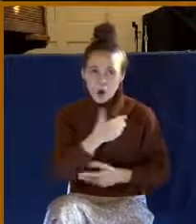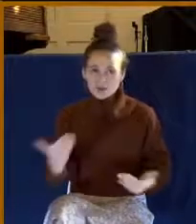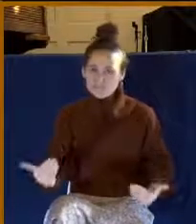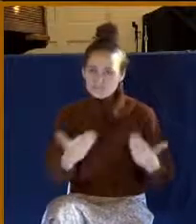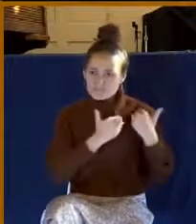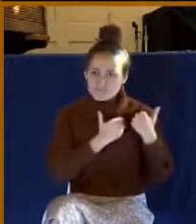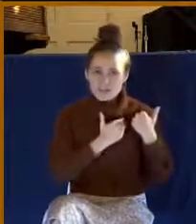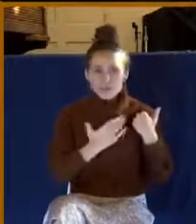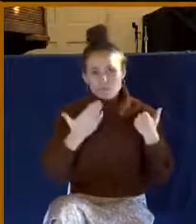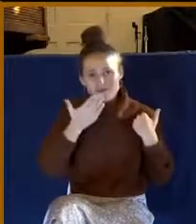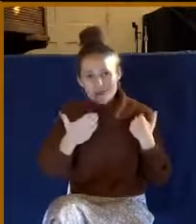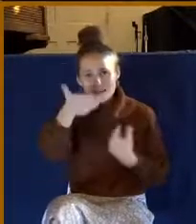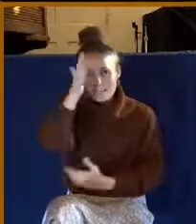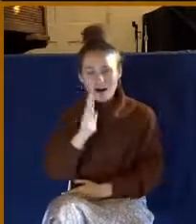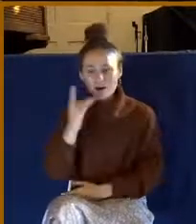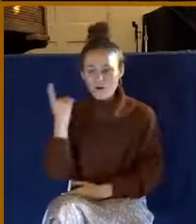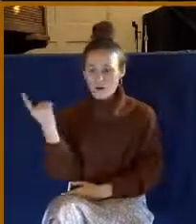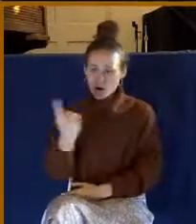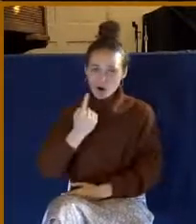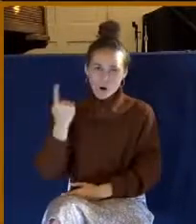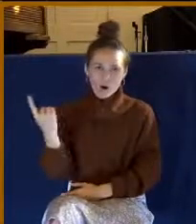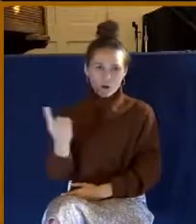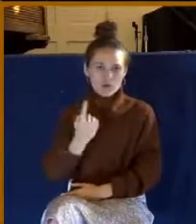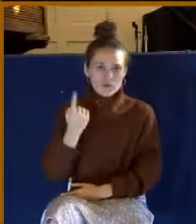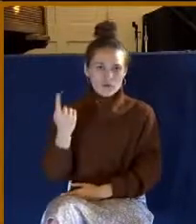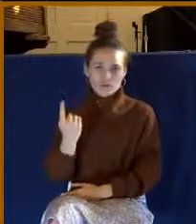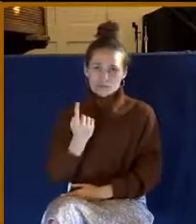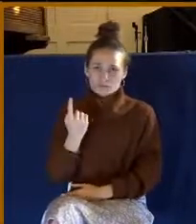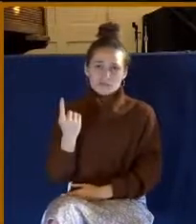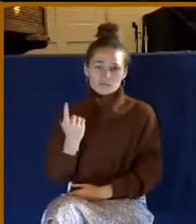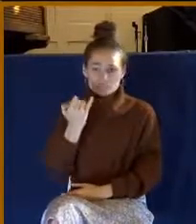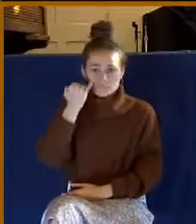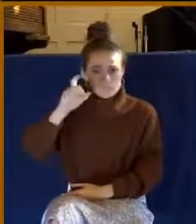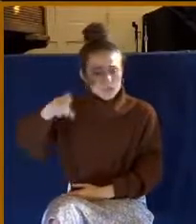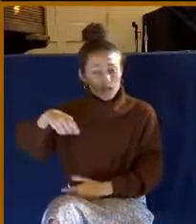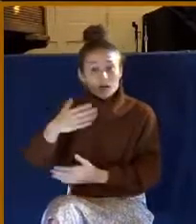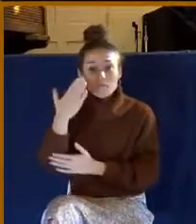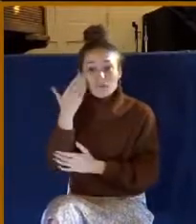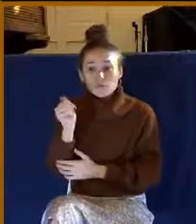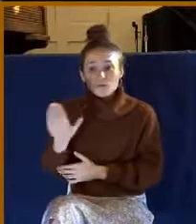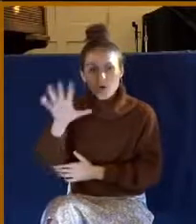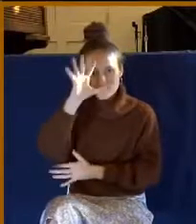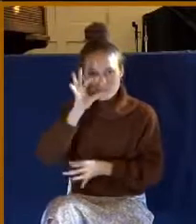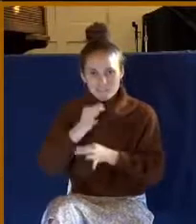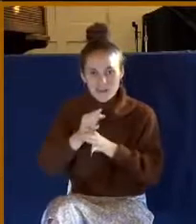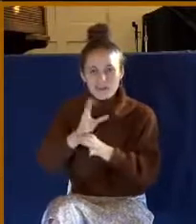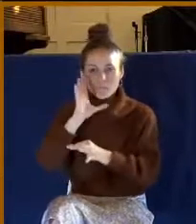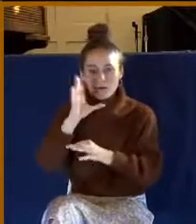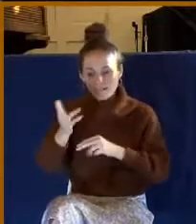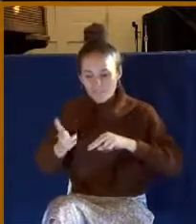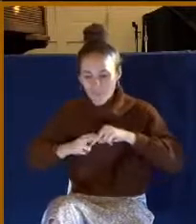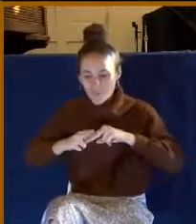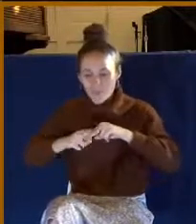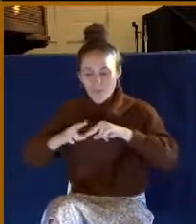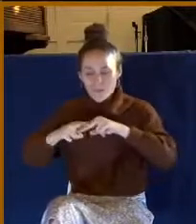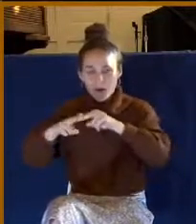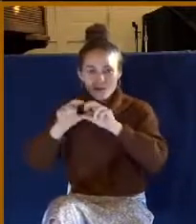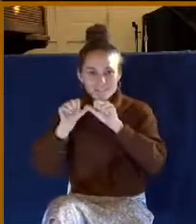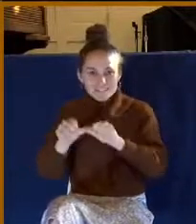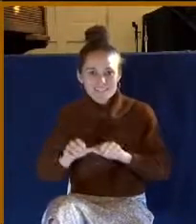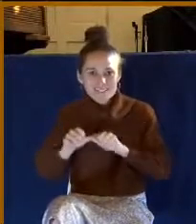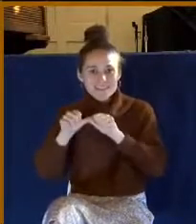always for you, brethren, as it is meet, because that your faith groweth exceedingly, and the charity of every one of you